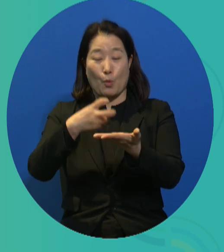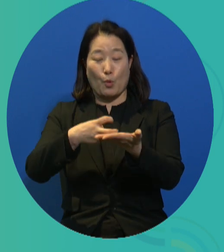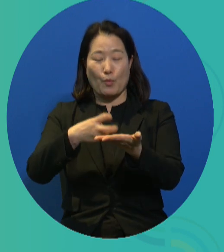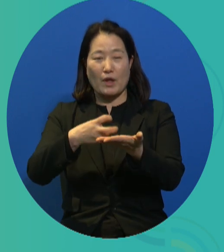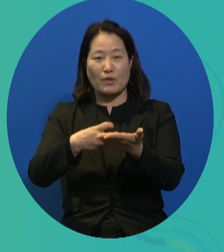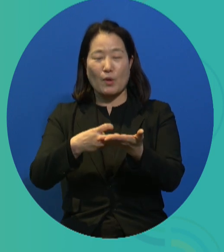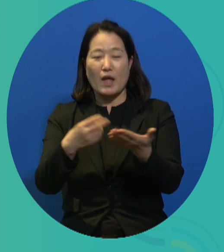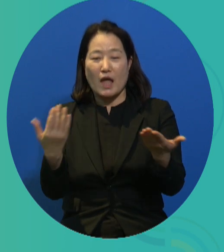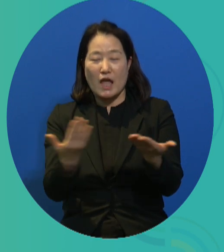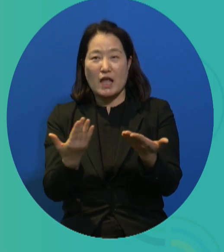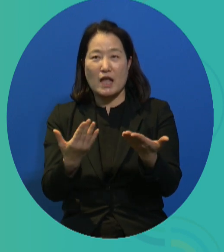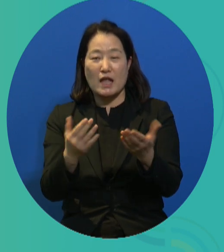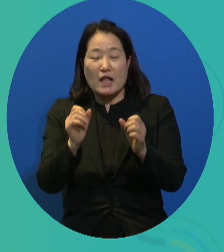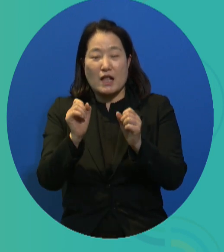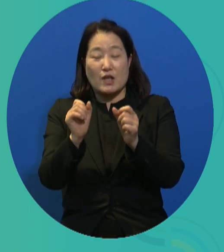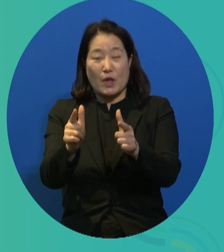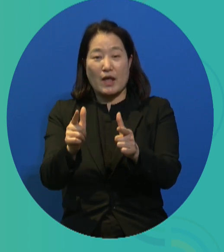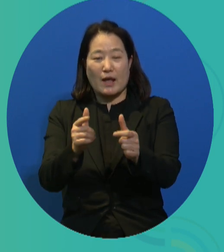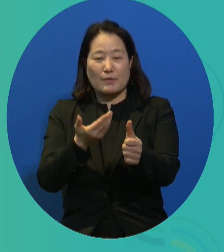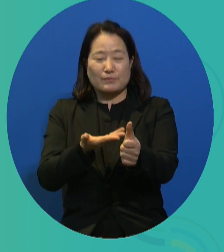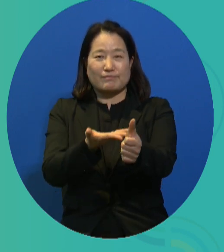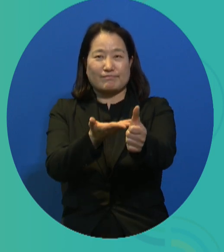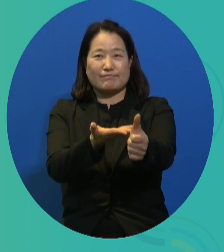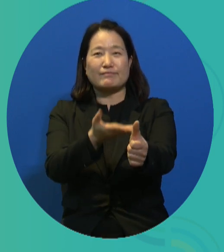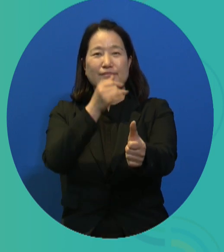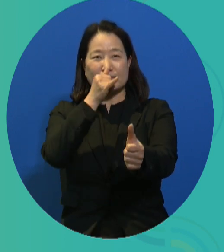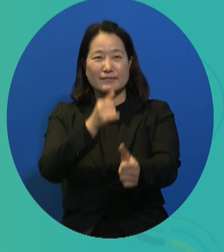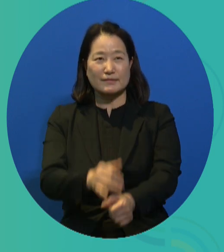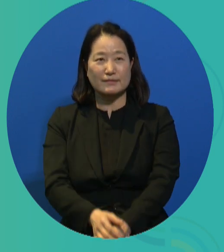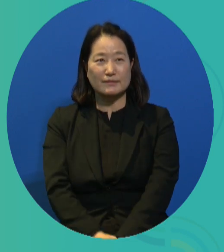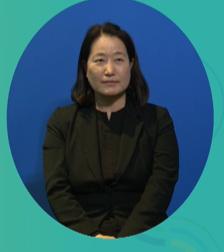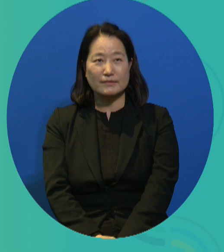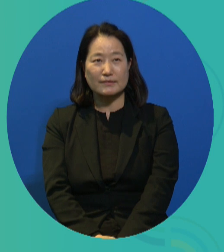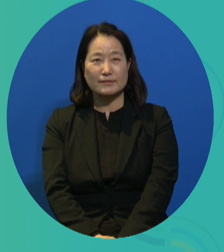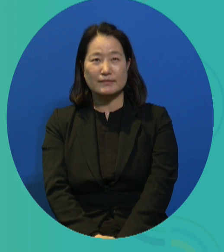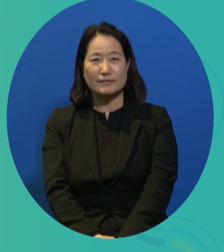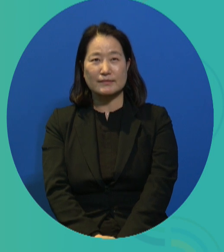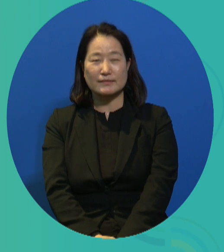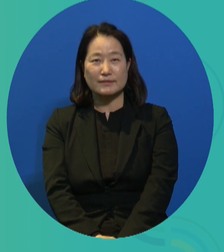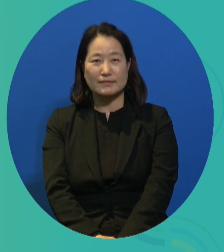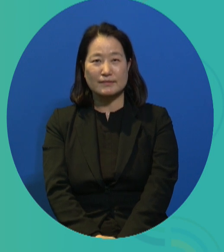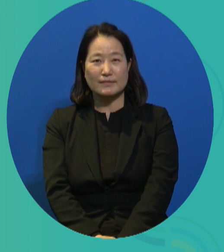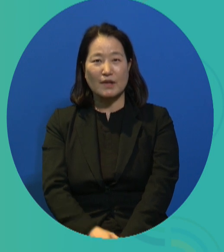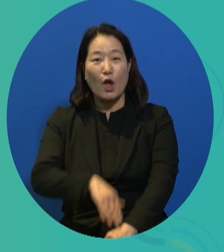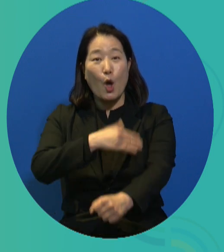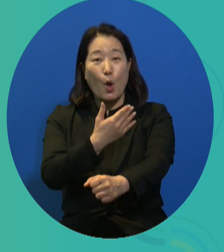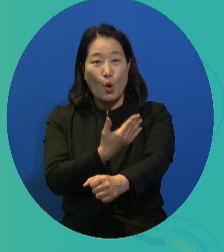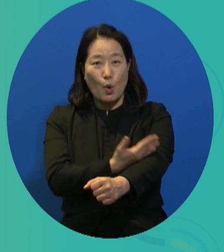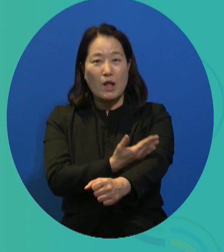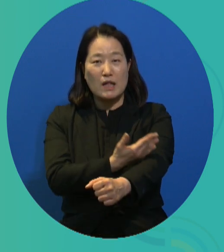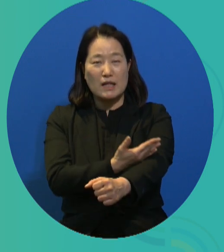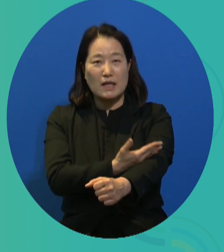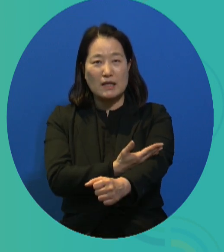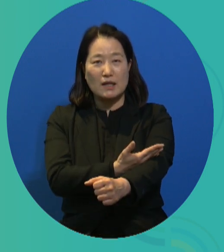So they were able to work, which is the basic human rights guaranteed by our Constitution.